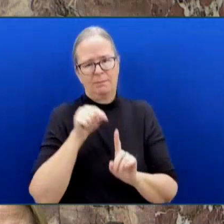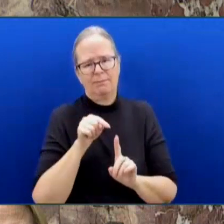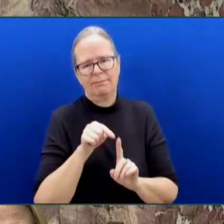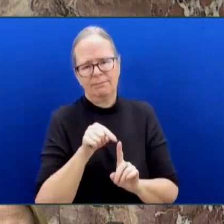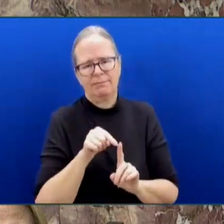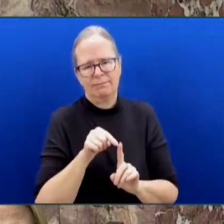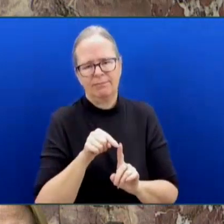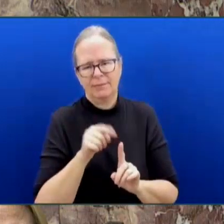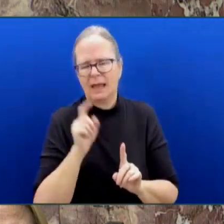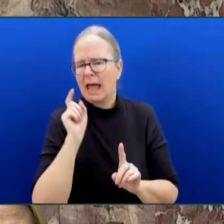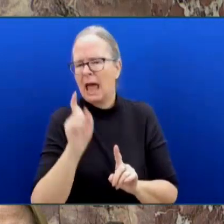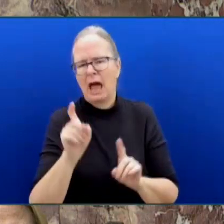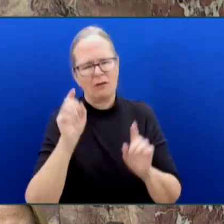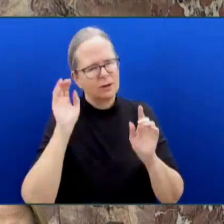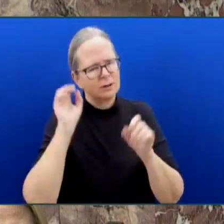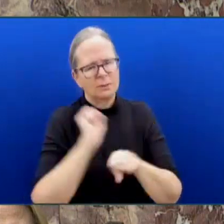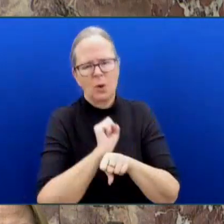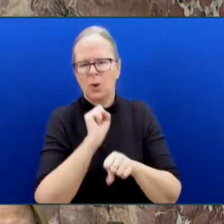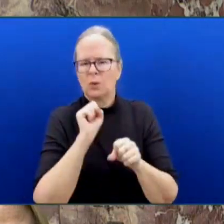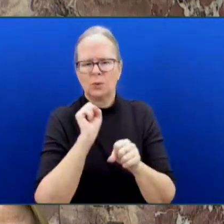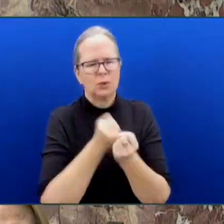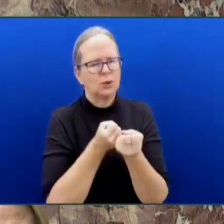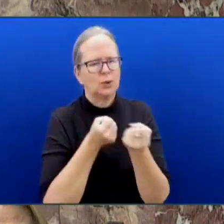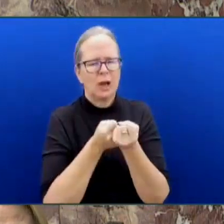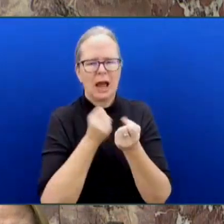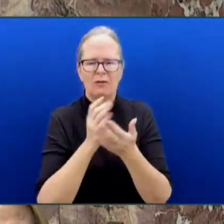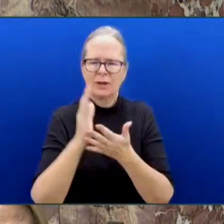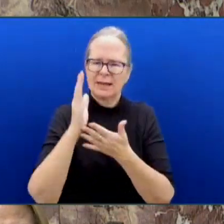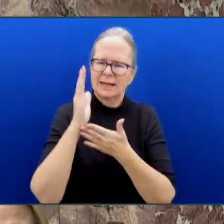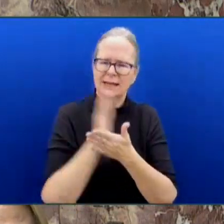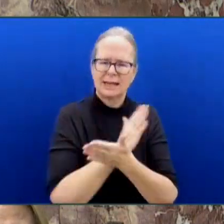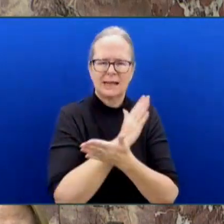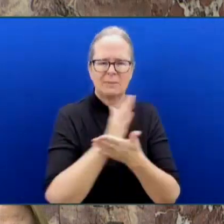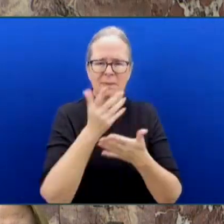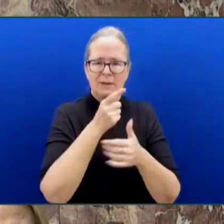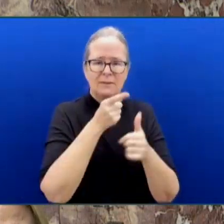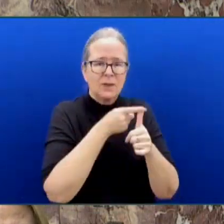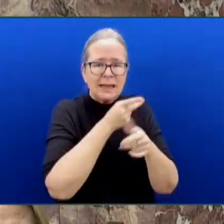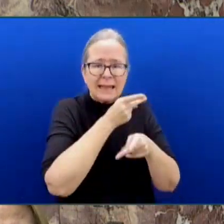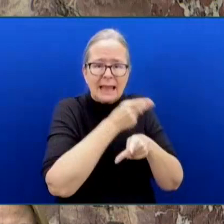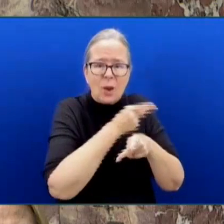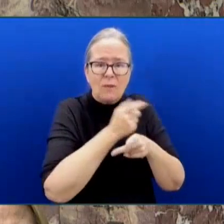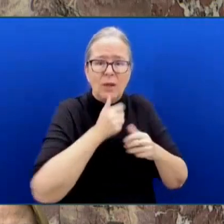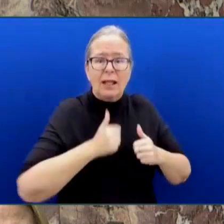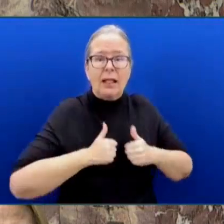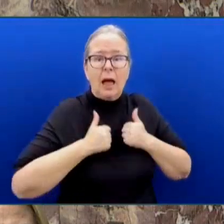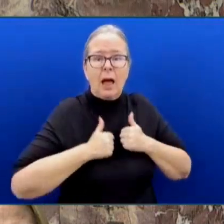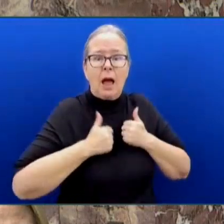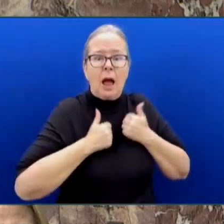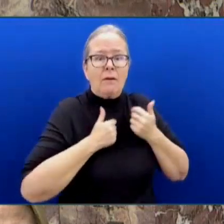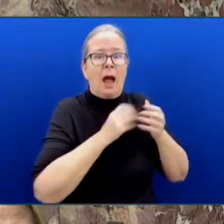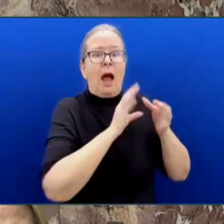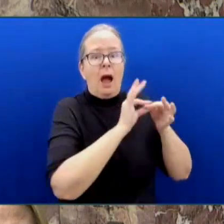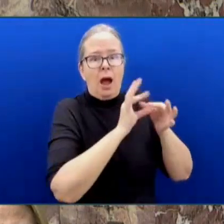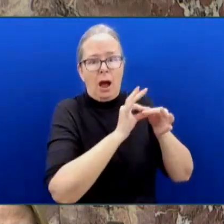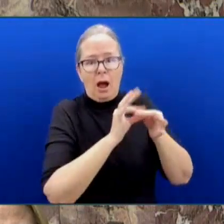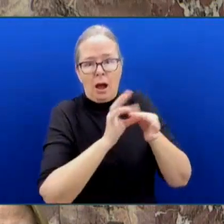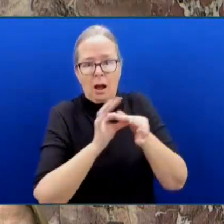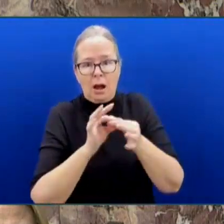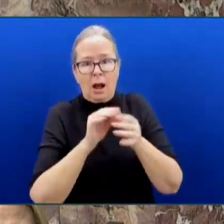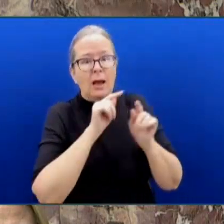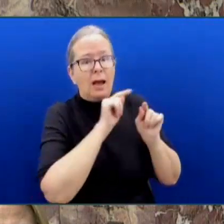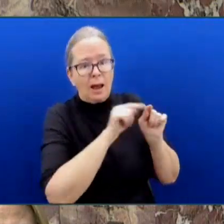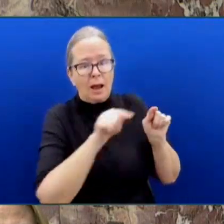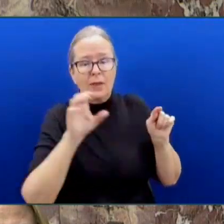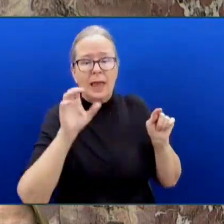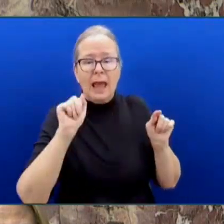people alive while we are connecting them to care and support. And with respect to what are some very challenging circumstances on the